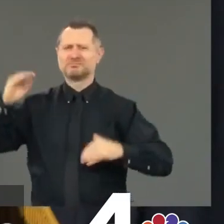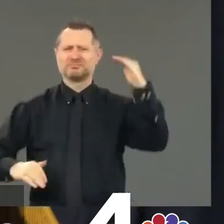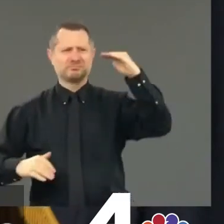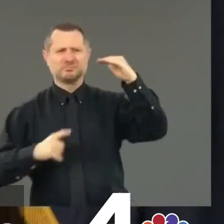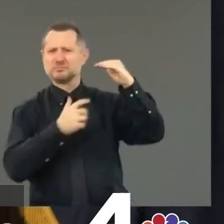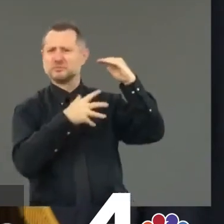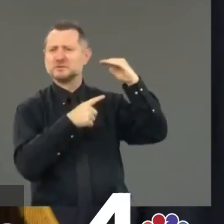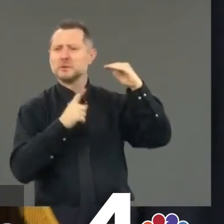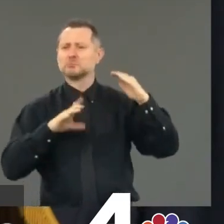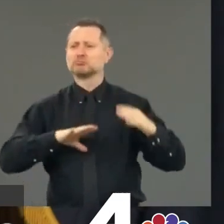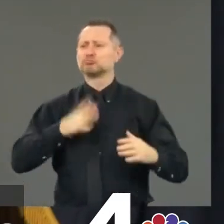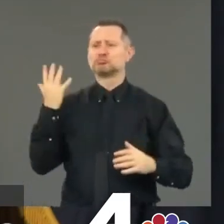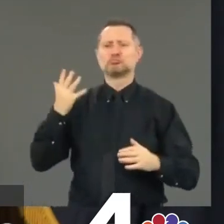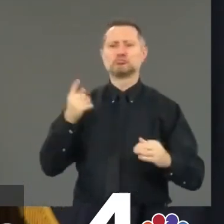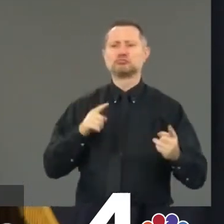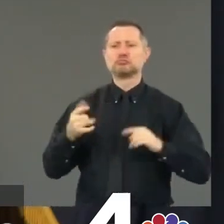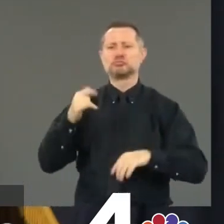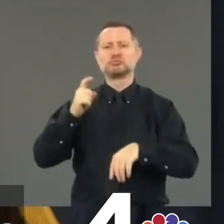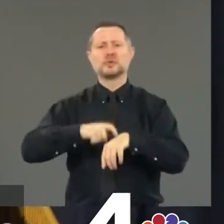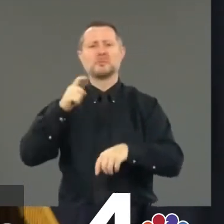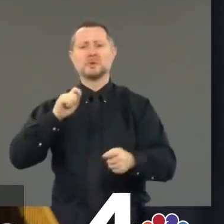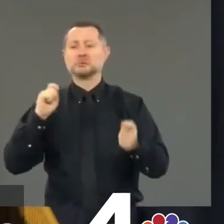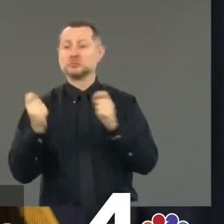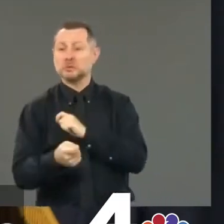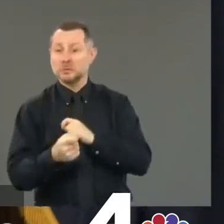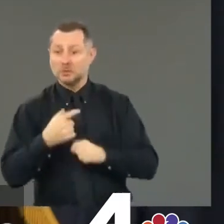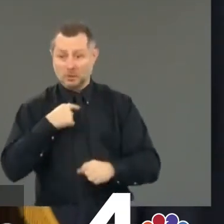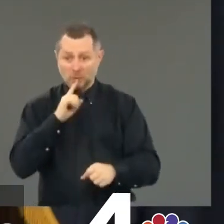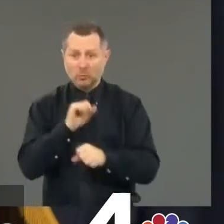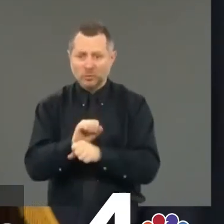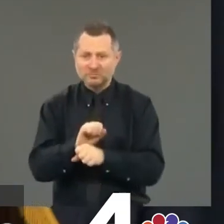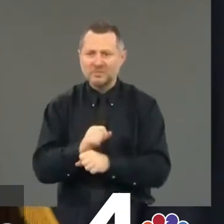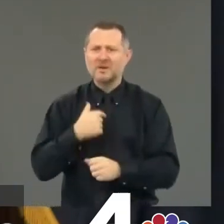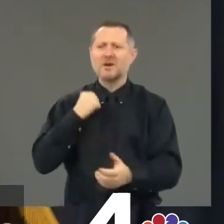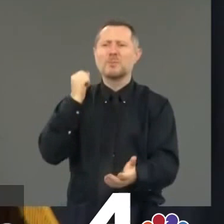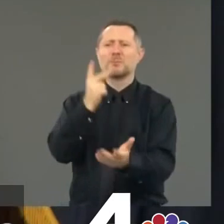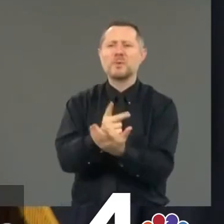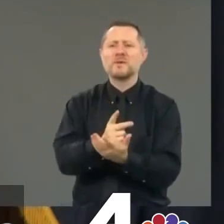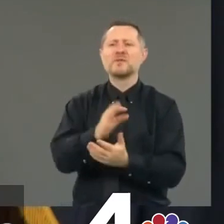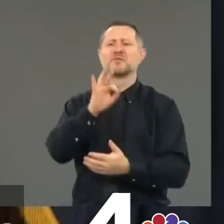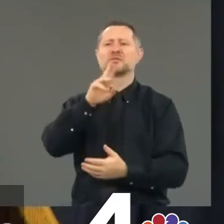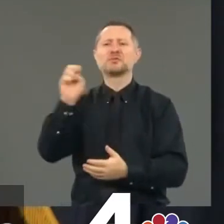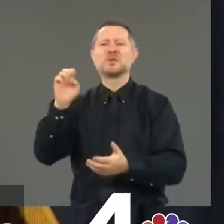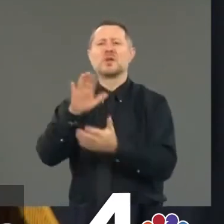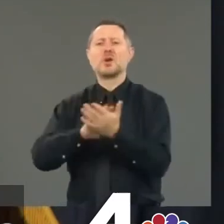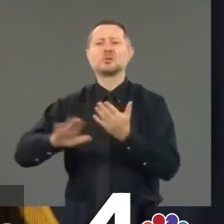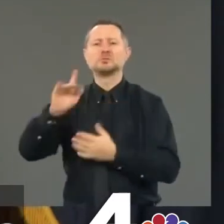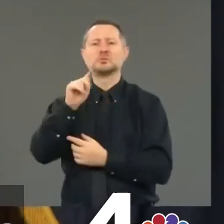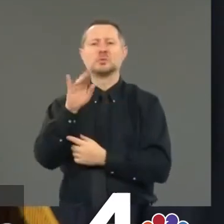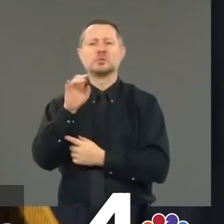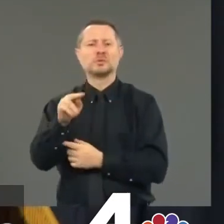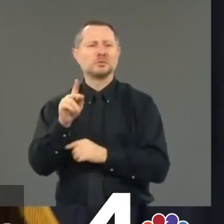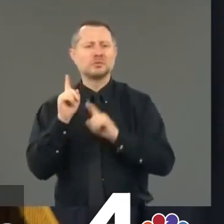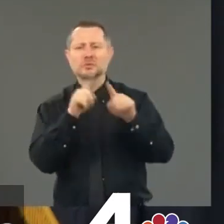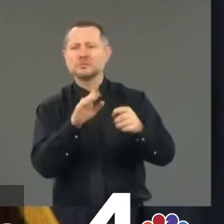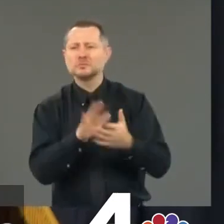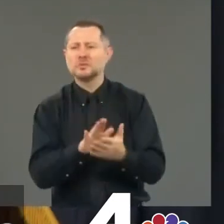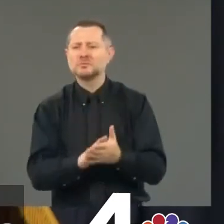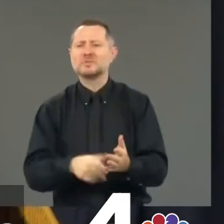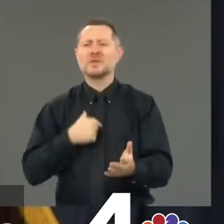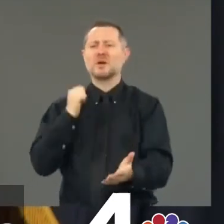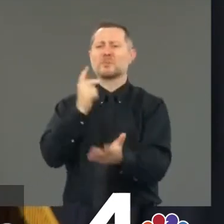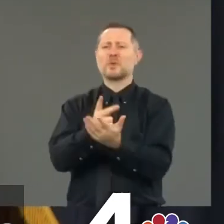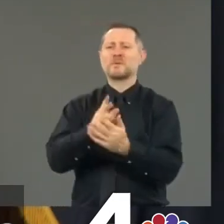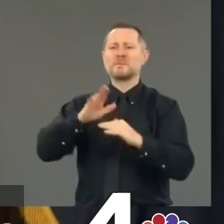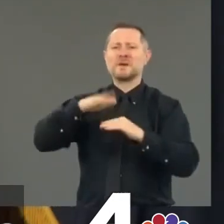and enough is enough, that's when we passed free college tuition and we passed a minimum wage where